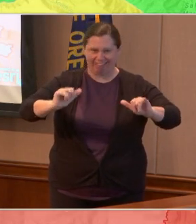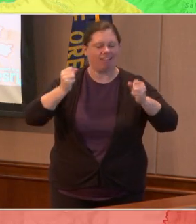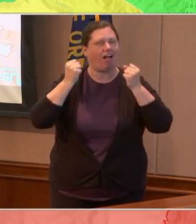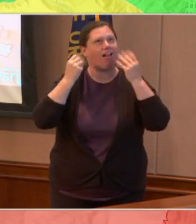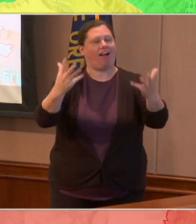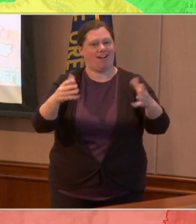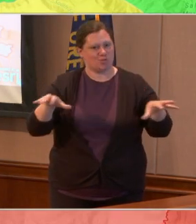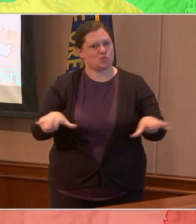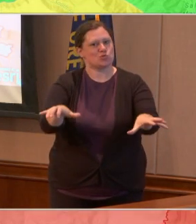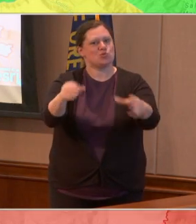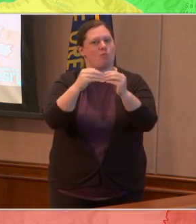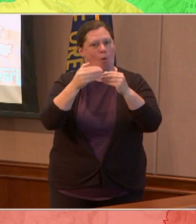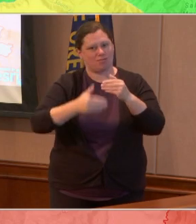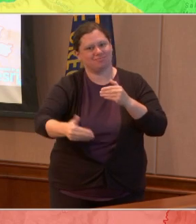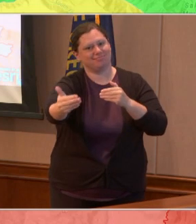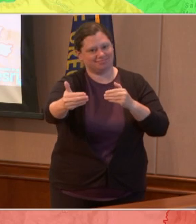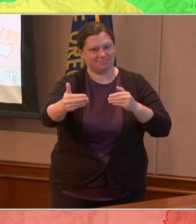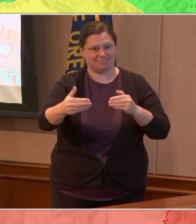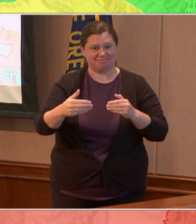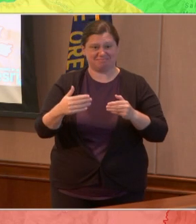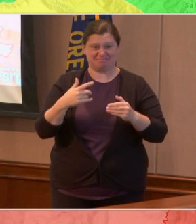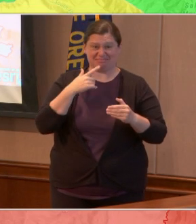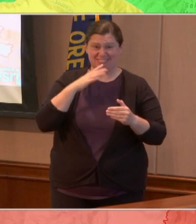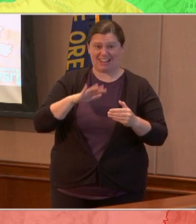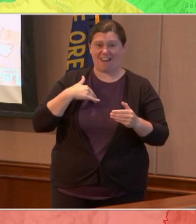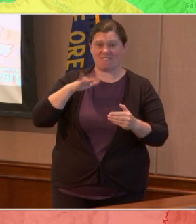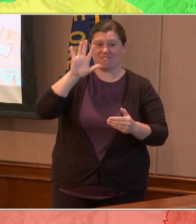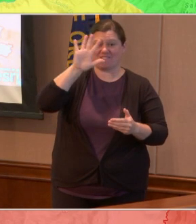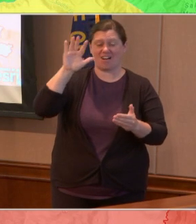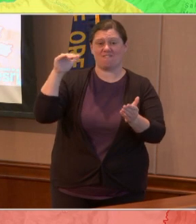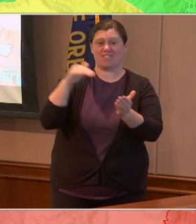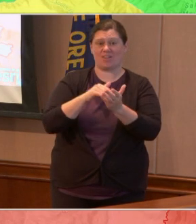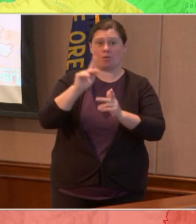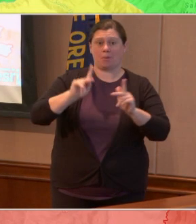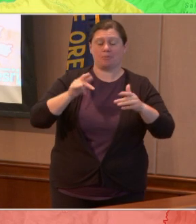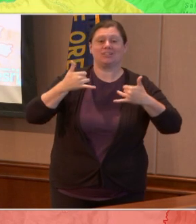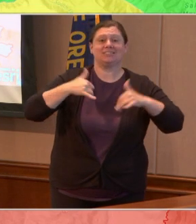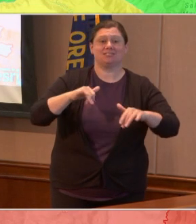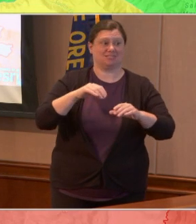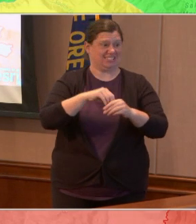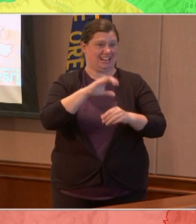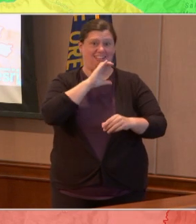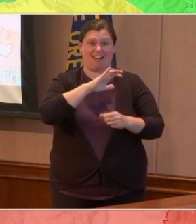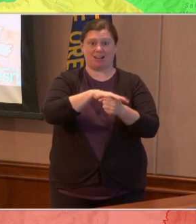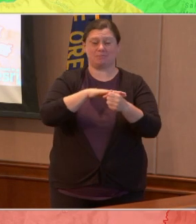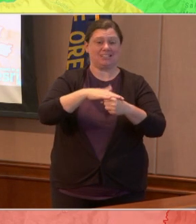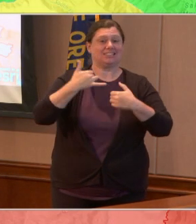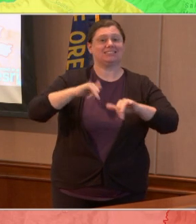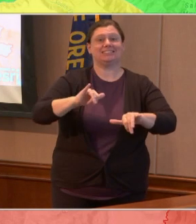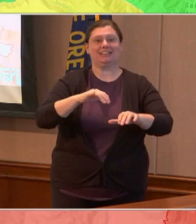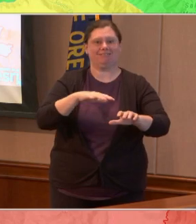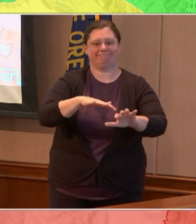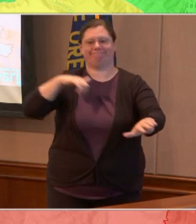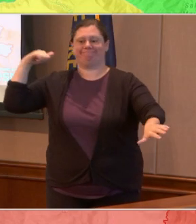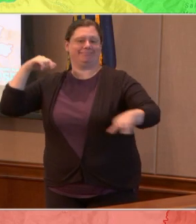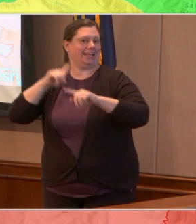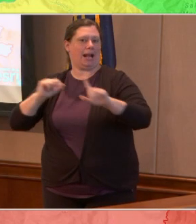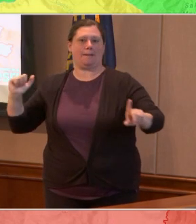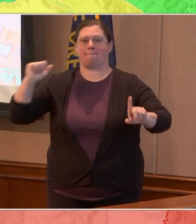Clackamas County residents still cannot go back to their home yet because the fires are still burning.